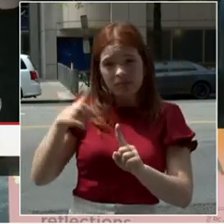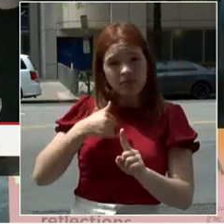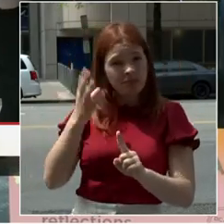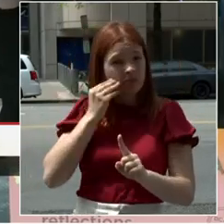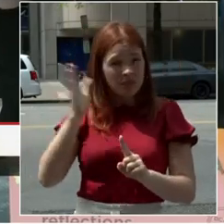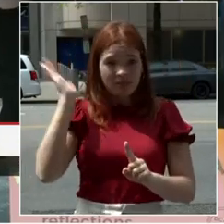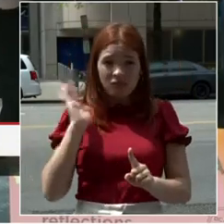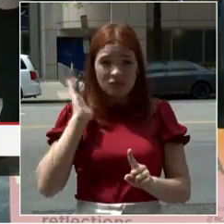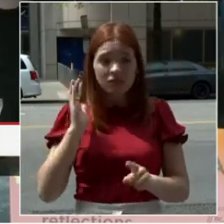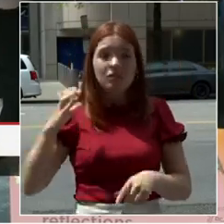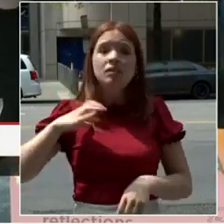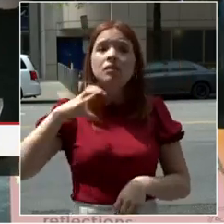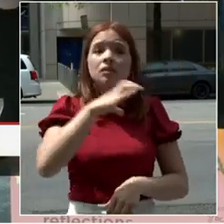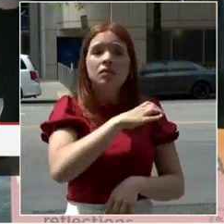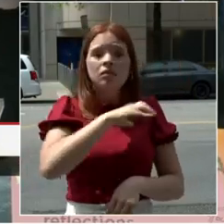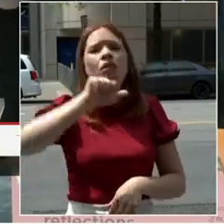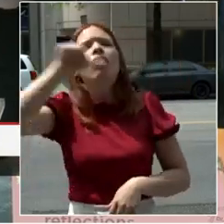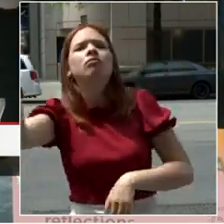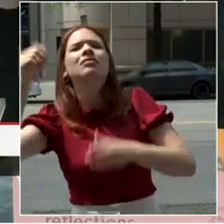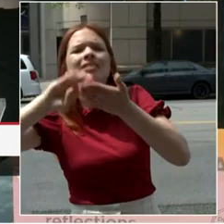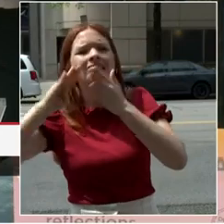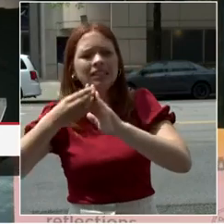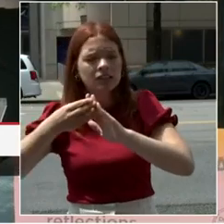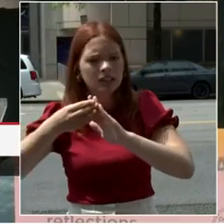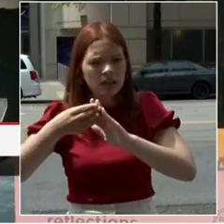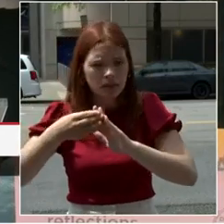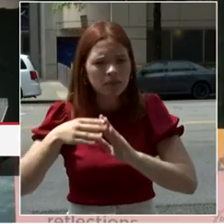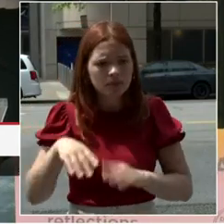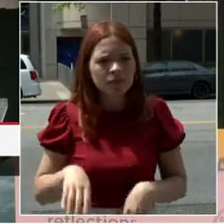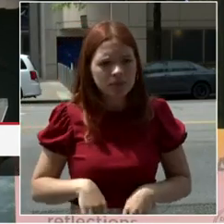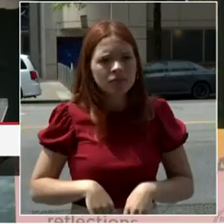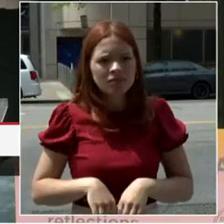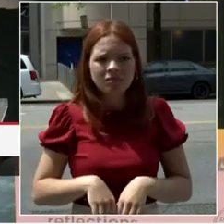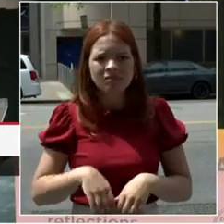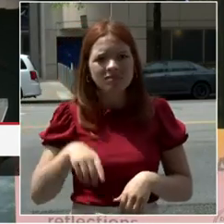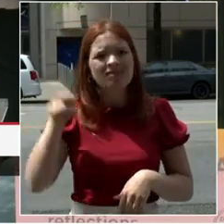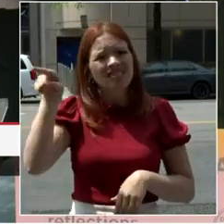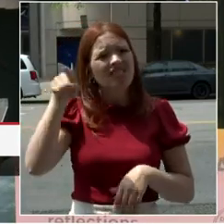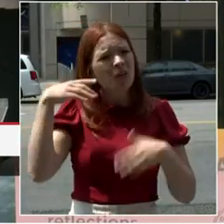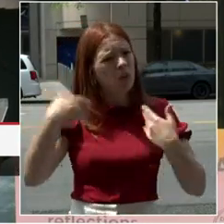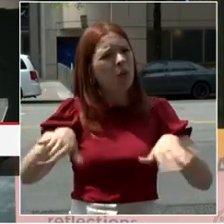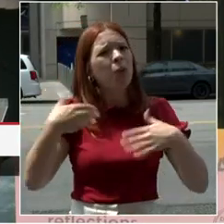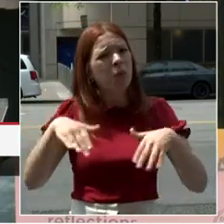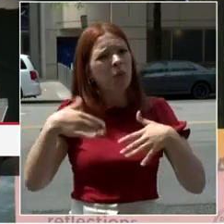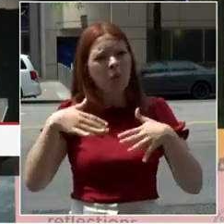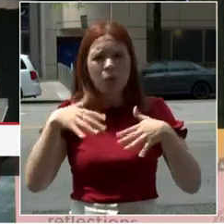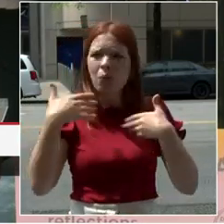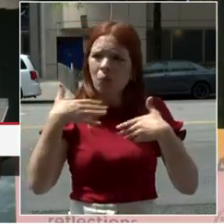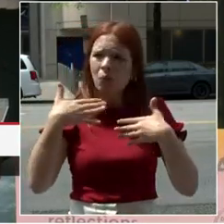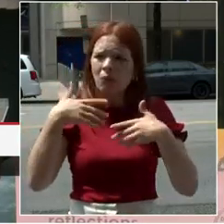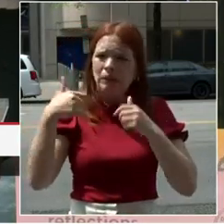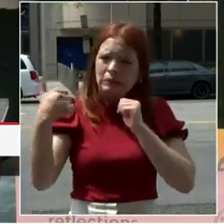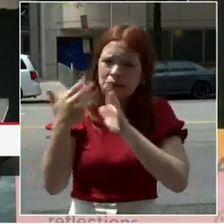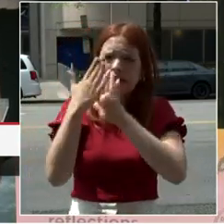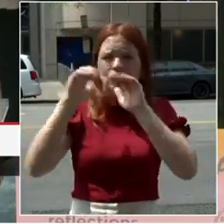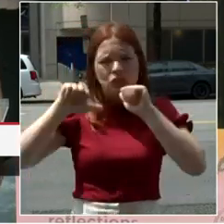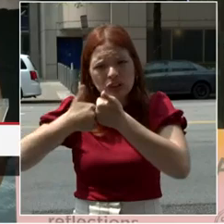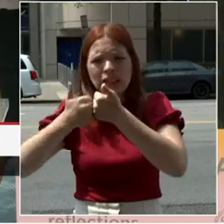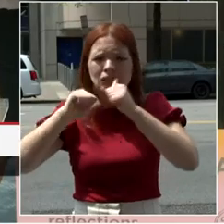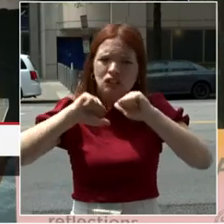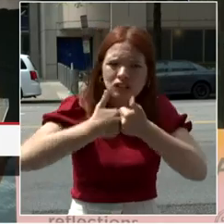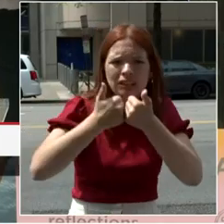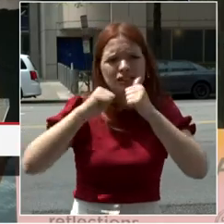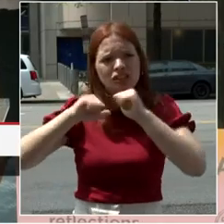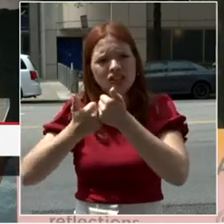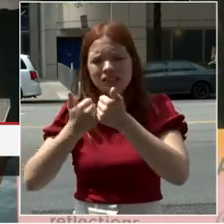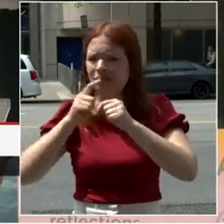you know, everybody is dealing with a lot of these issues and not everybody has leadership that gets it. And so we